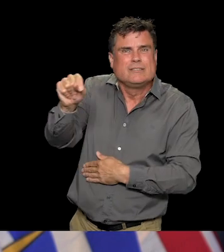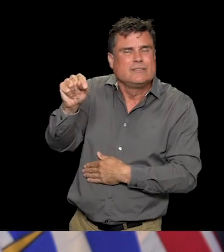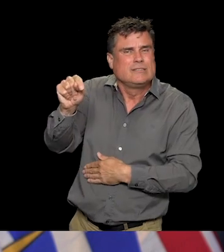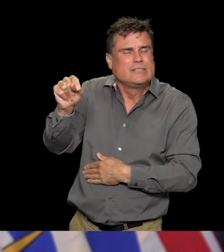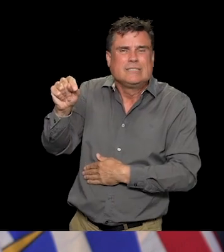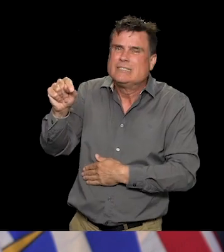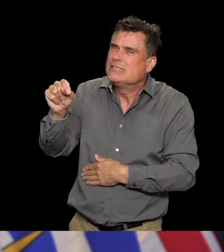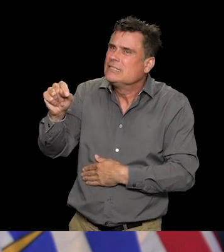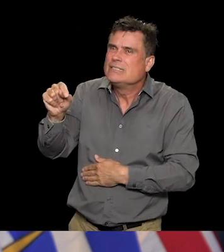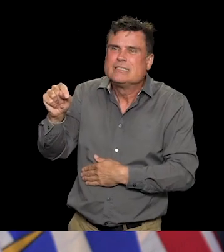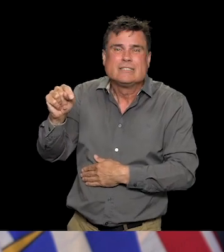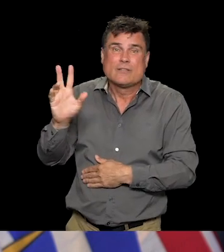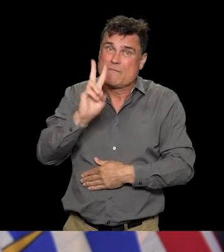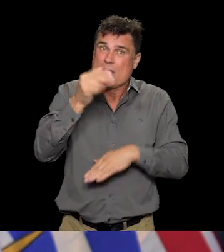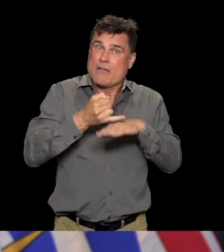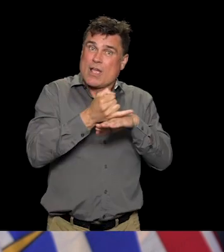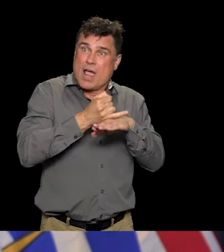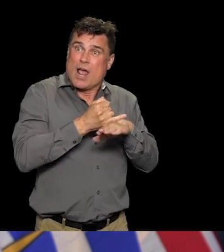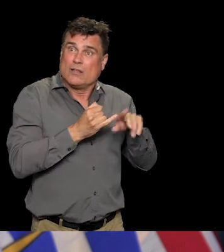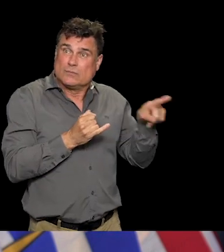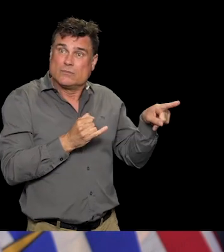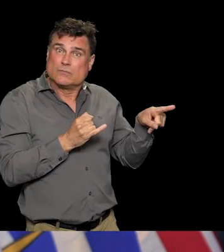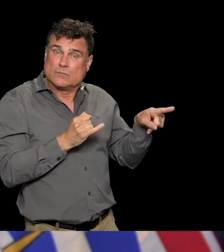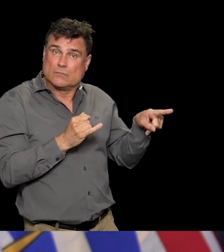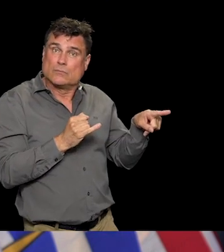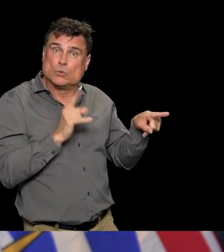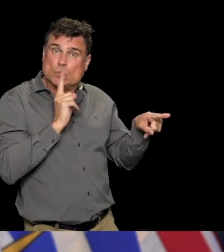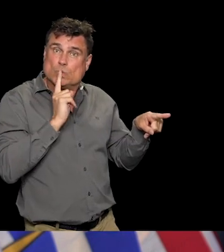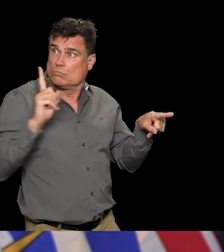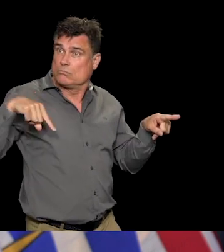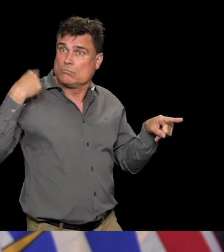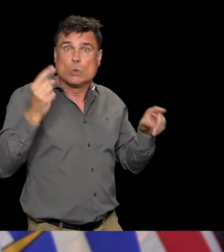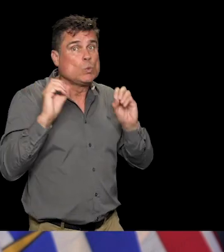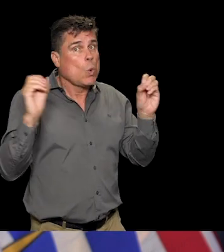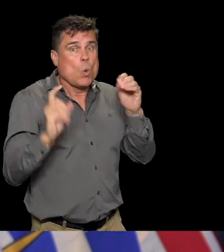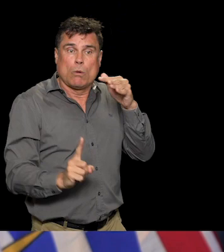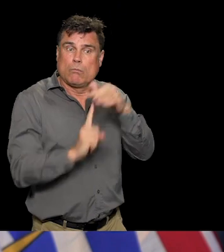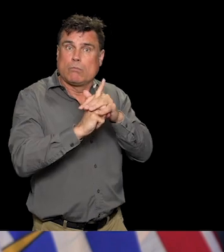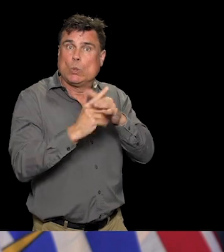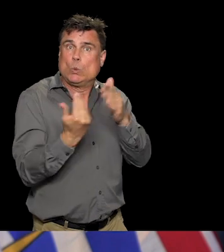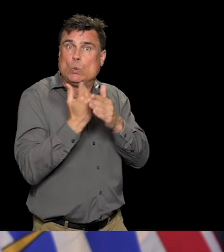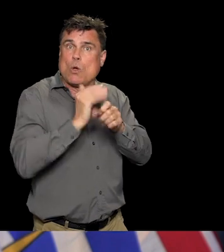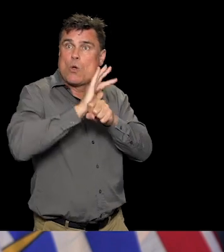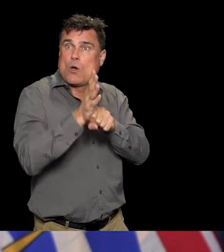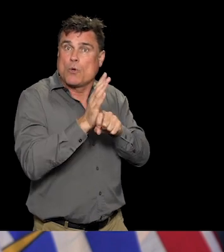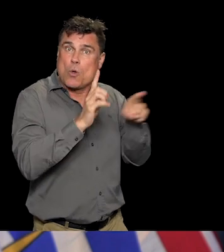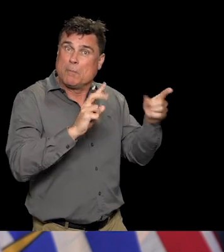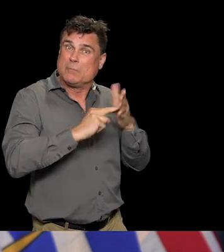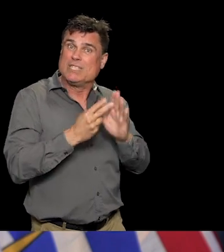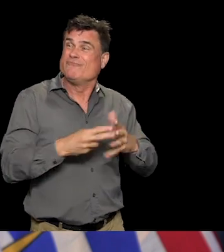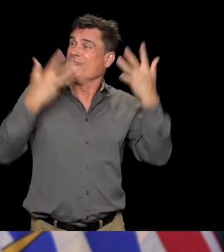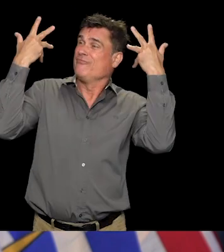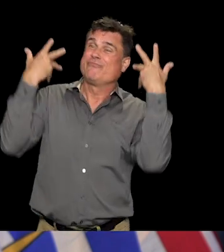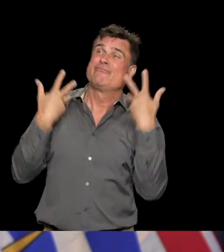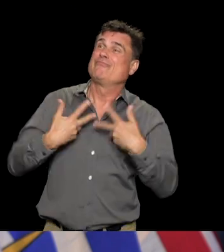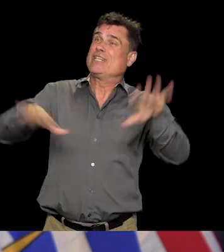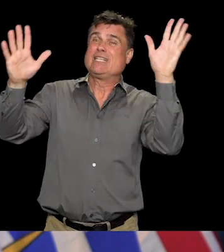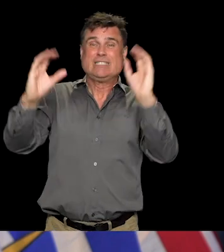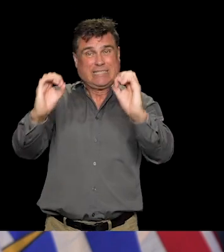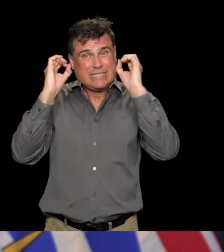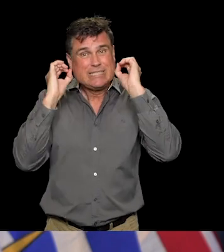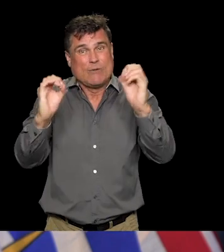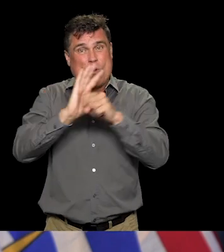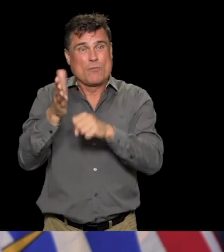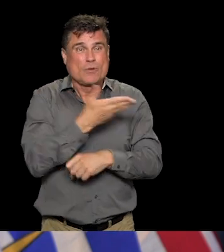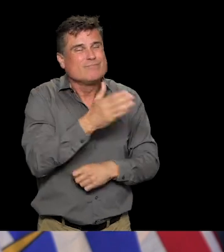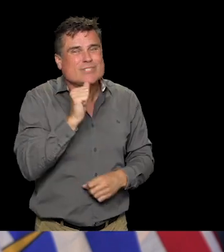there needs to be movement back and forth to this island to support essential services for a variety of reasons. And that, as I